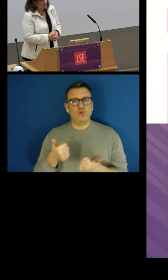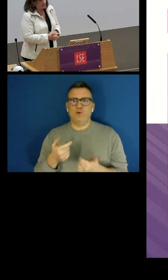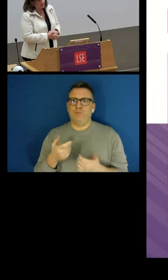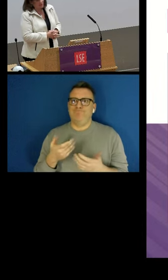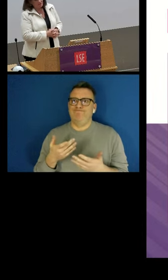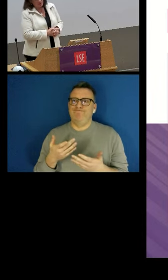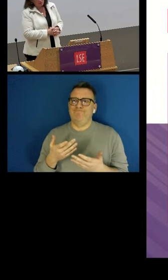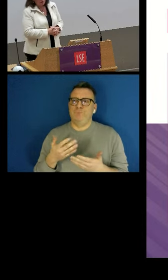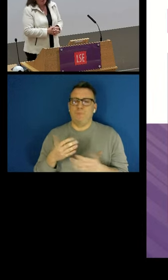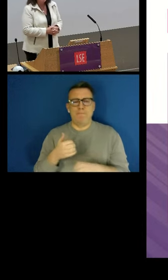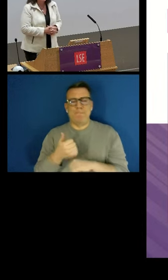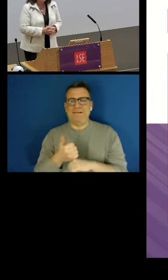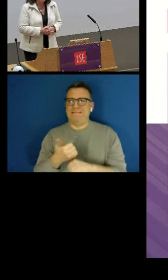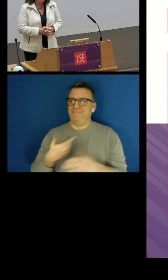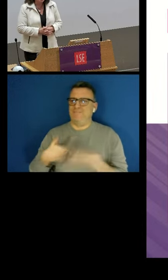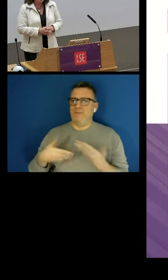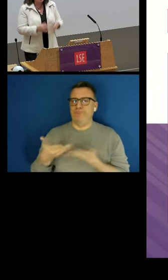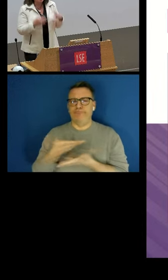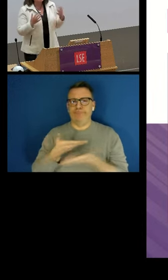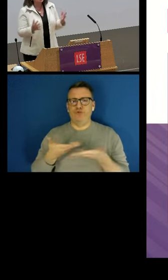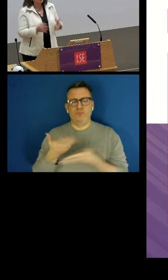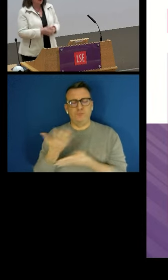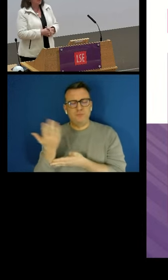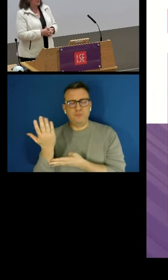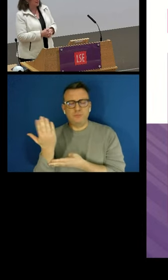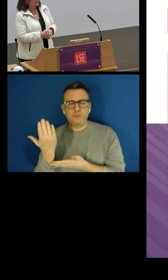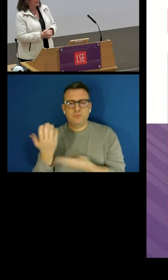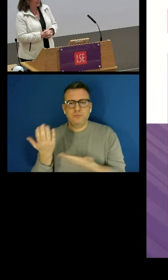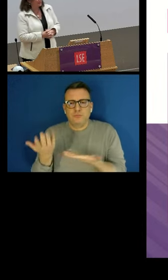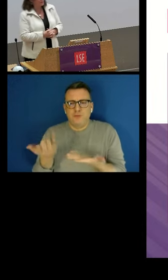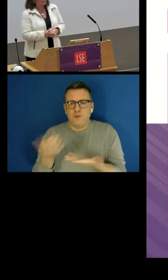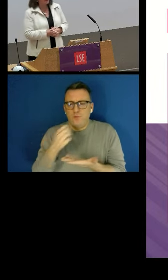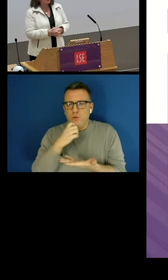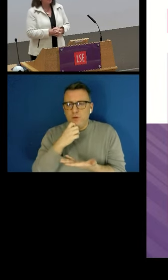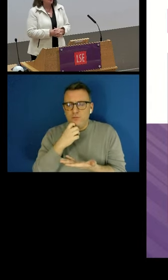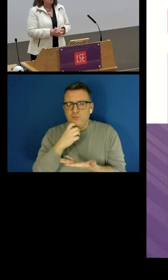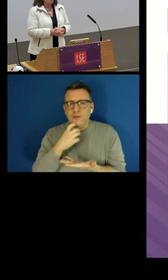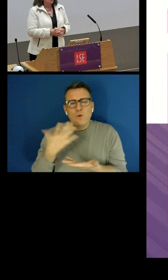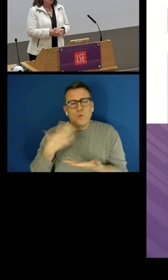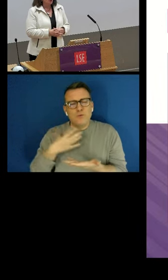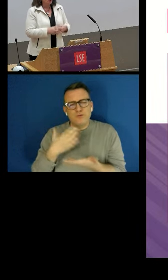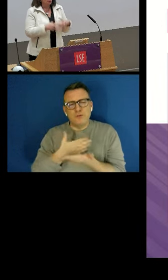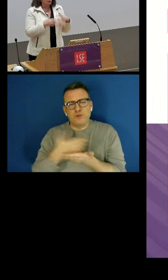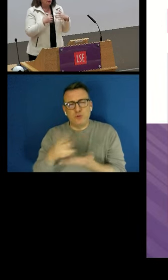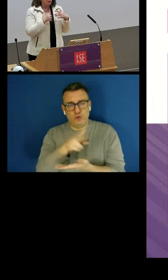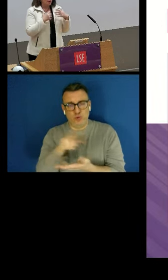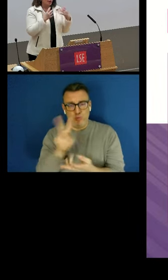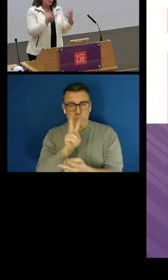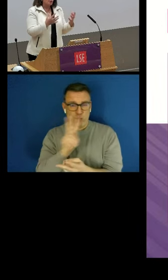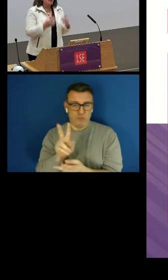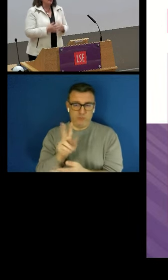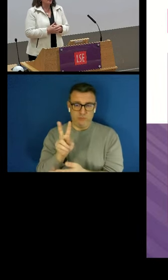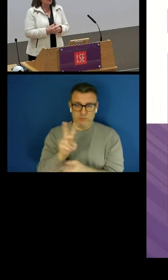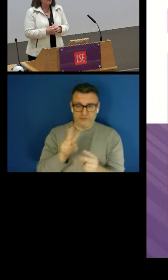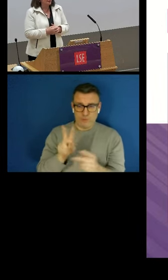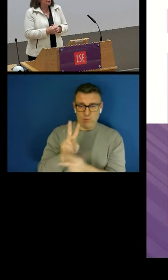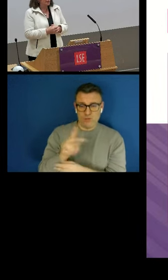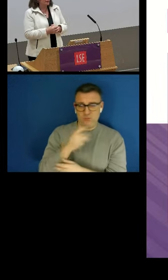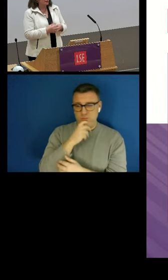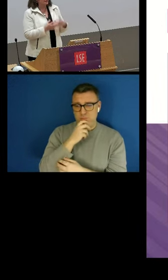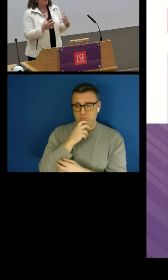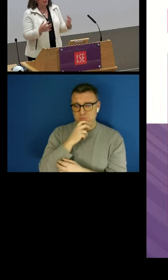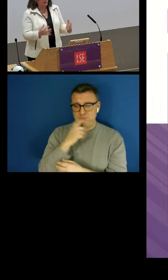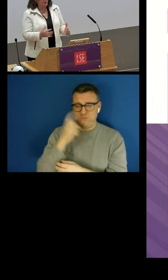So, the first thing I wanted to highlight is that most people listening to that video will come away from it